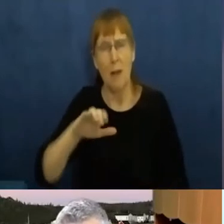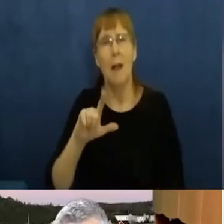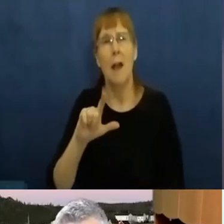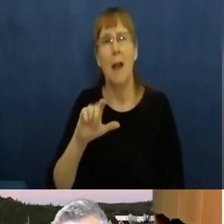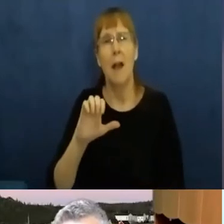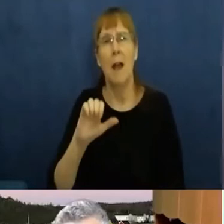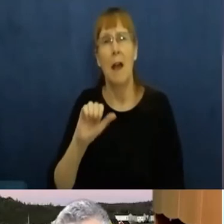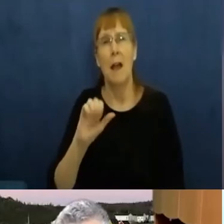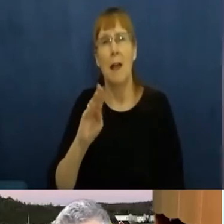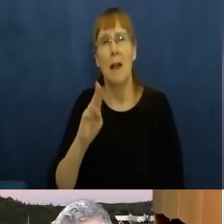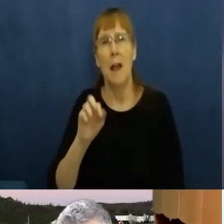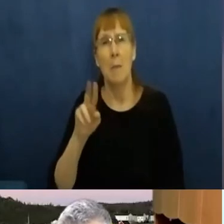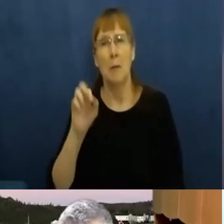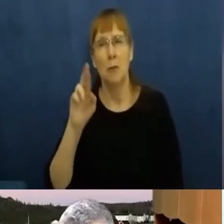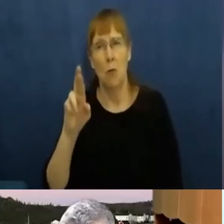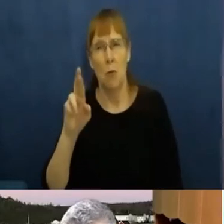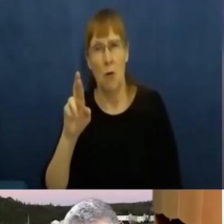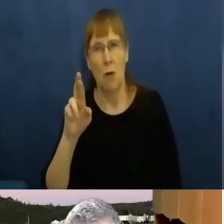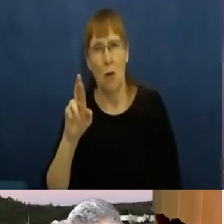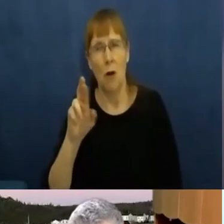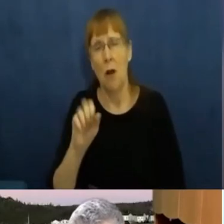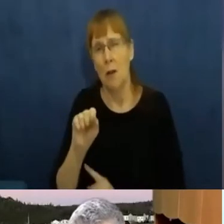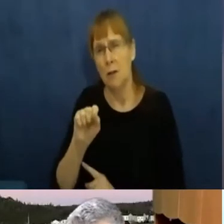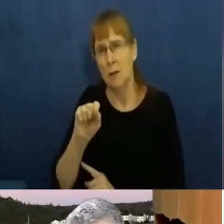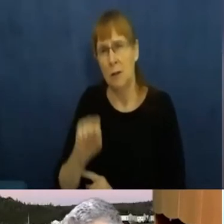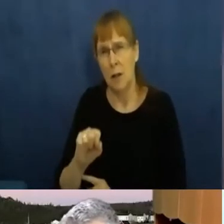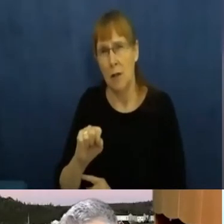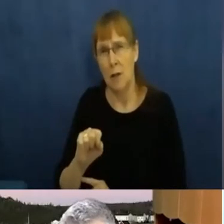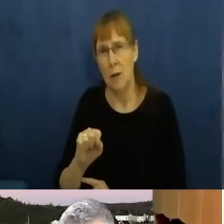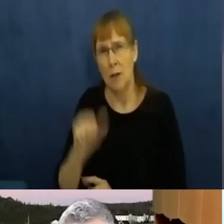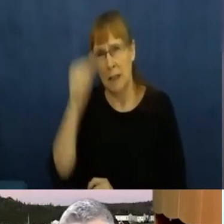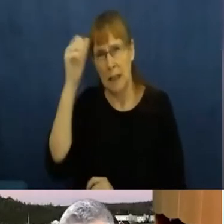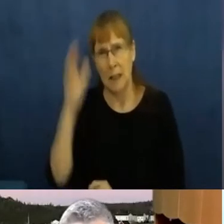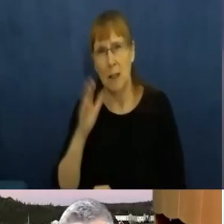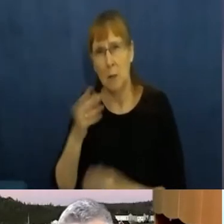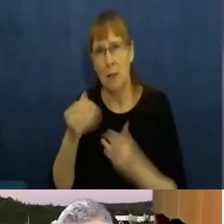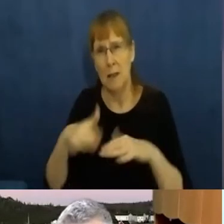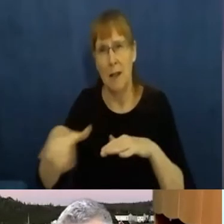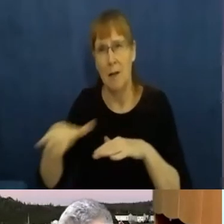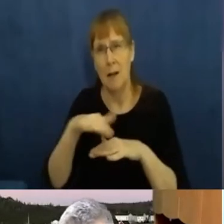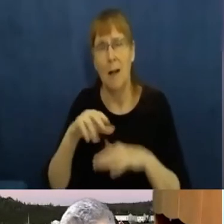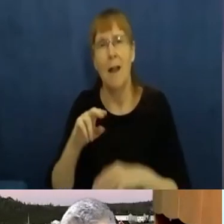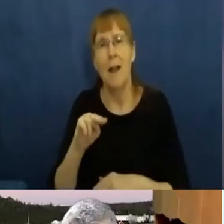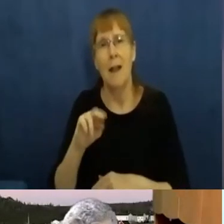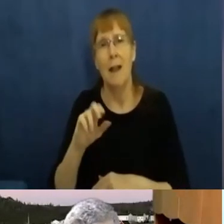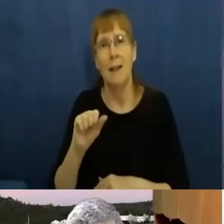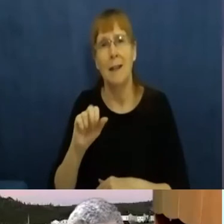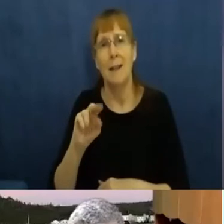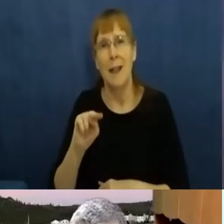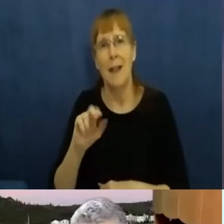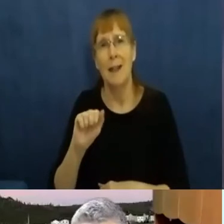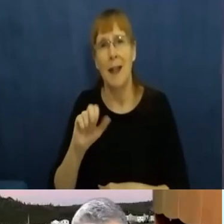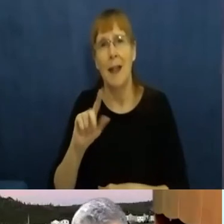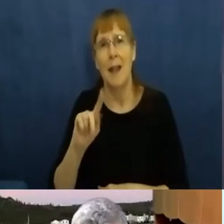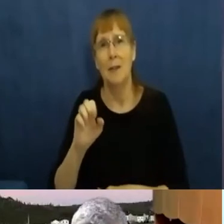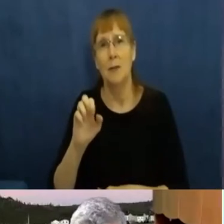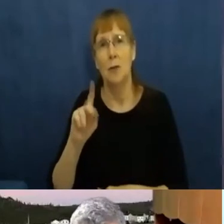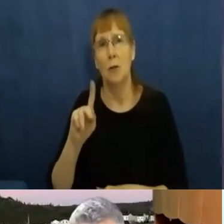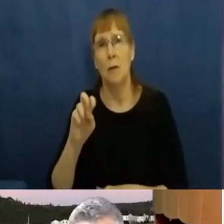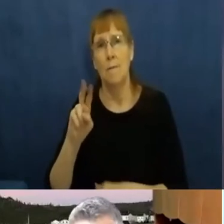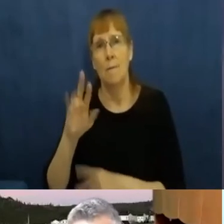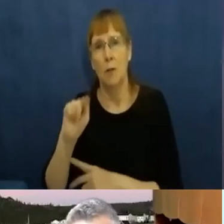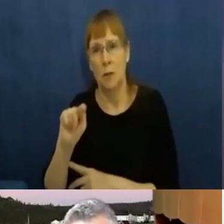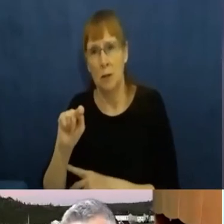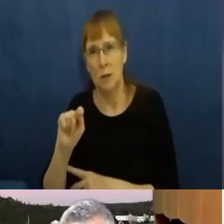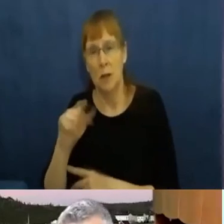Southern Inuit territory of Nunatukovut. And then I am a proud member of the Nunatukovut, uh, community, community